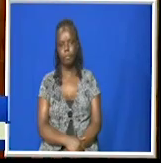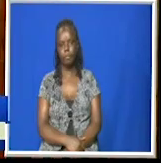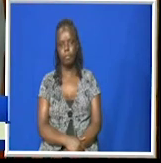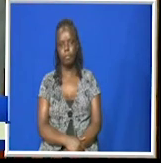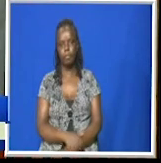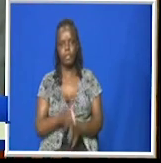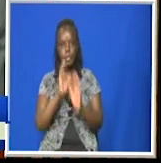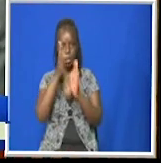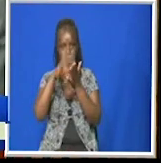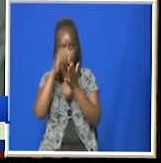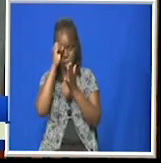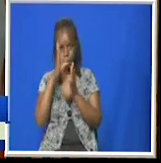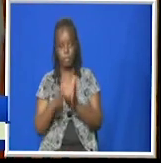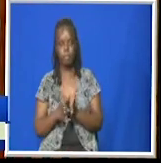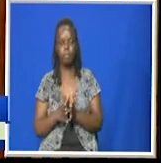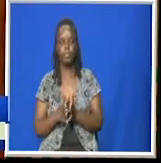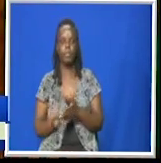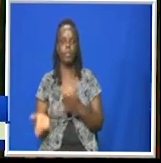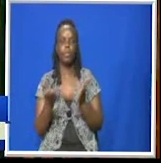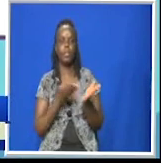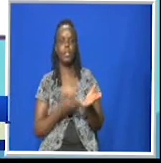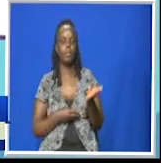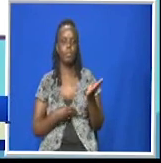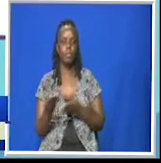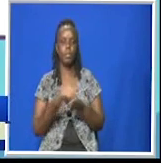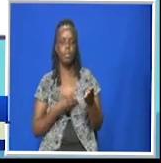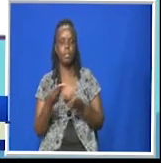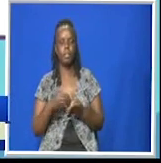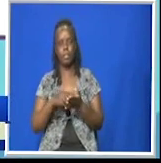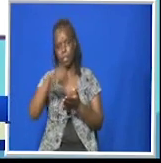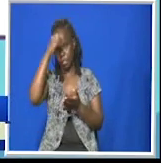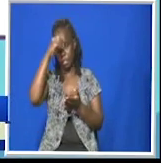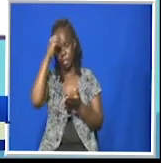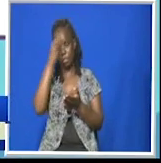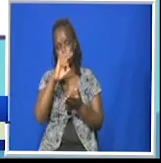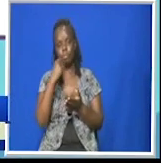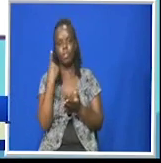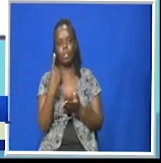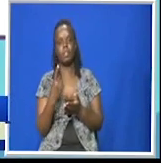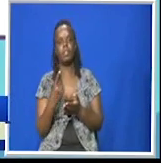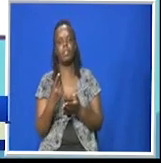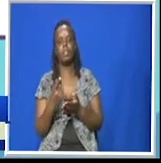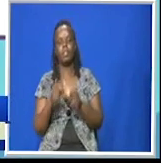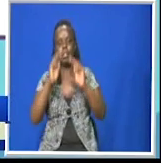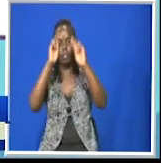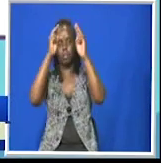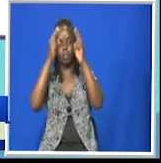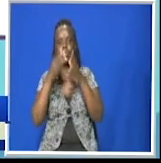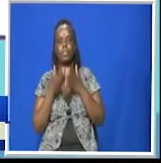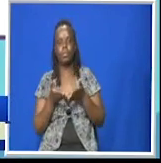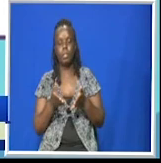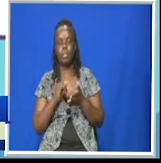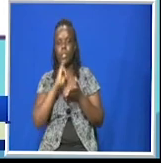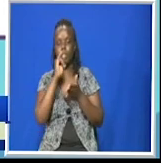Hello learners, welcome to our business studies, form 1. Our topic of discussion